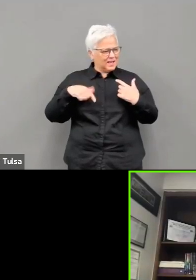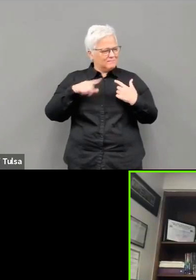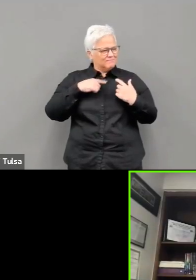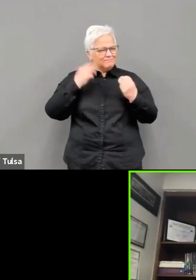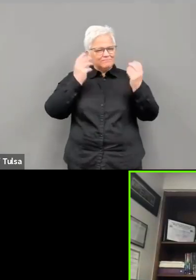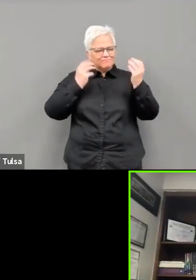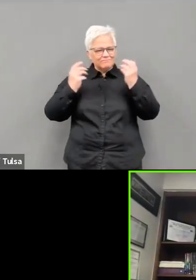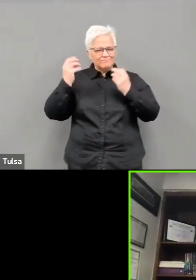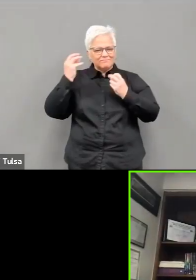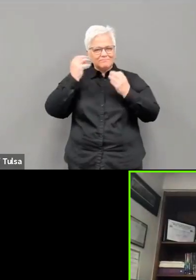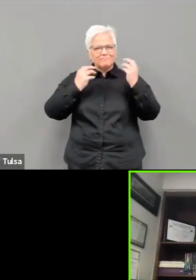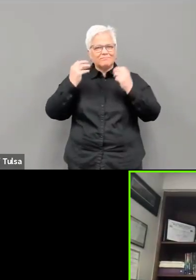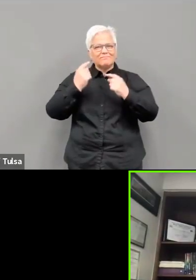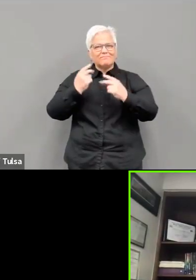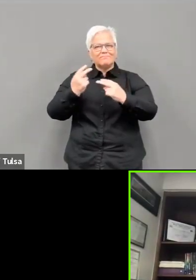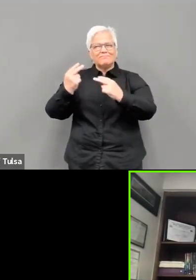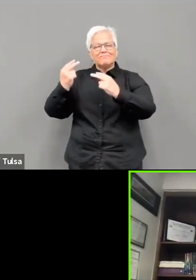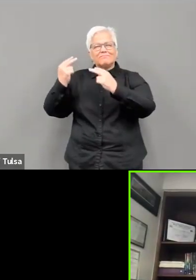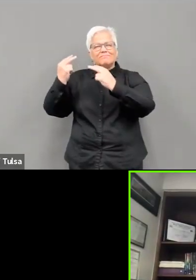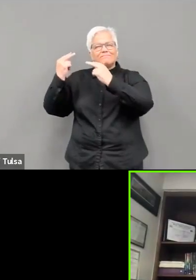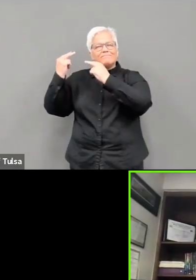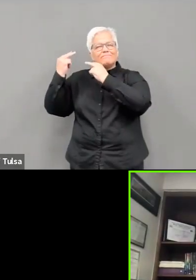join together in the spirit of prayer.